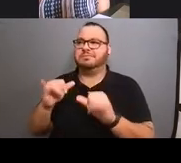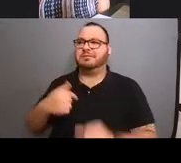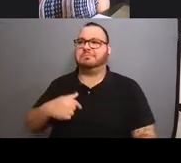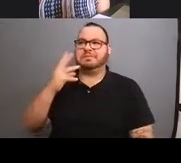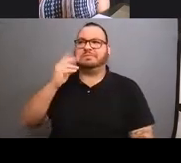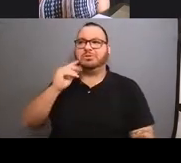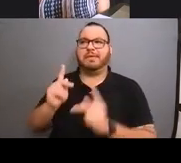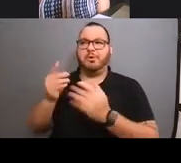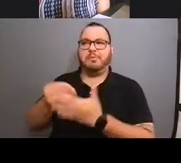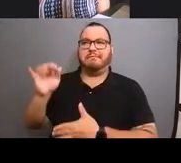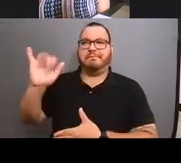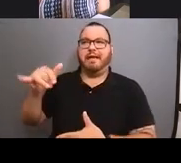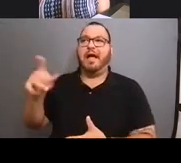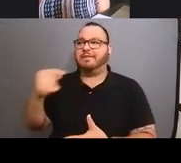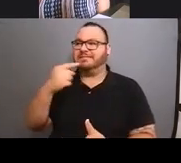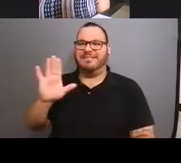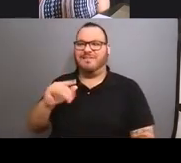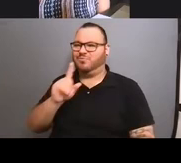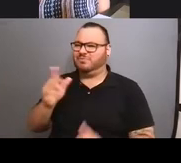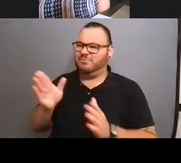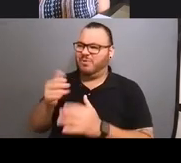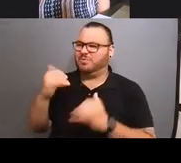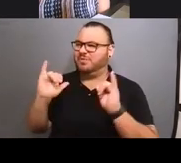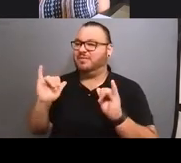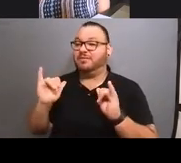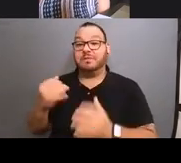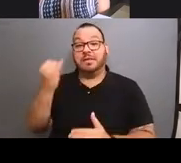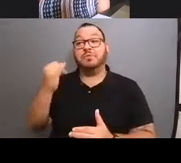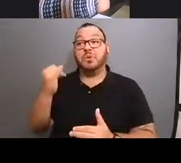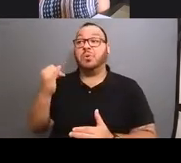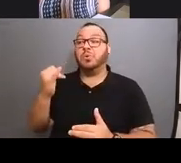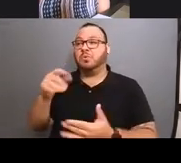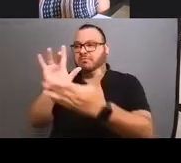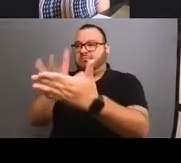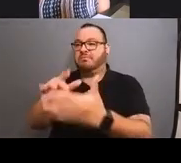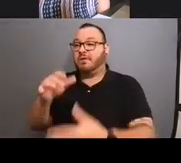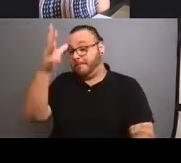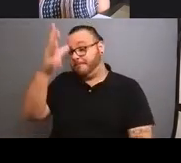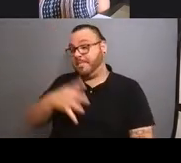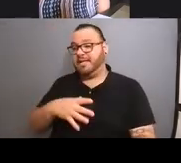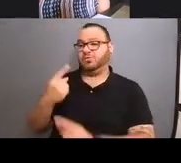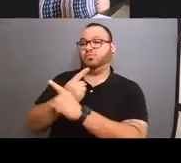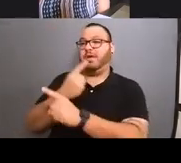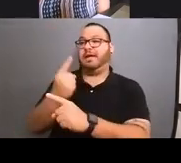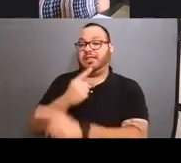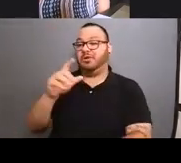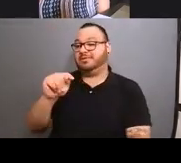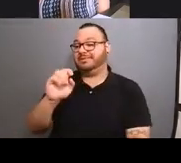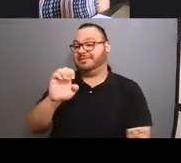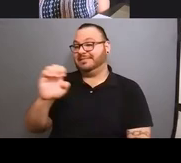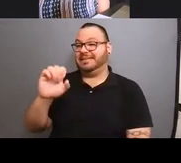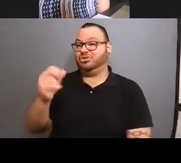really small. But if you, if you go into the men's regular t-shirts, which I've tried to get them to call unisets,